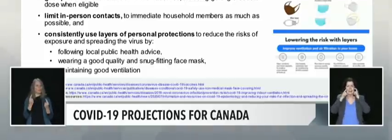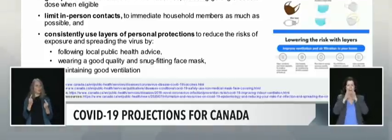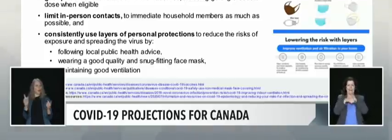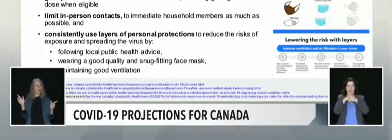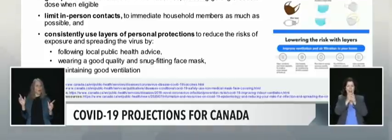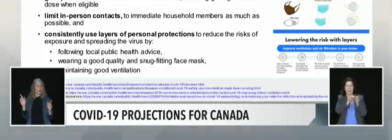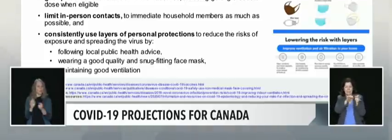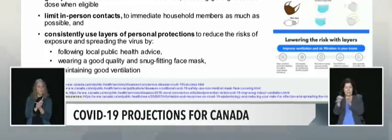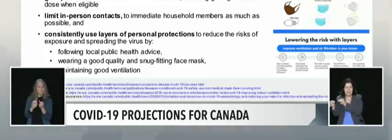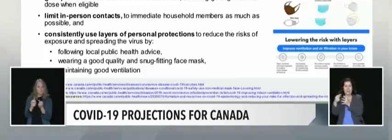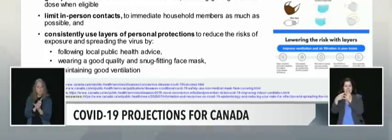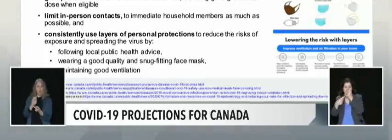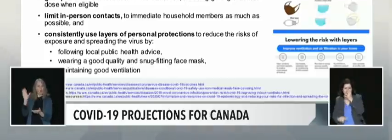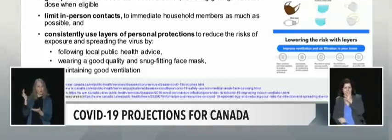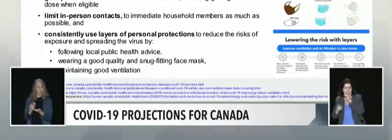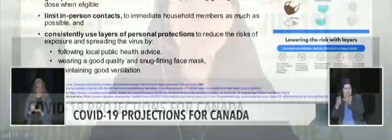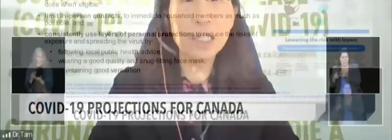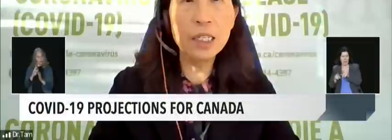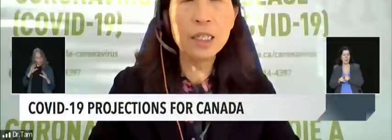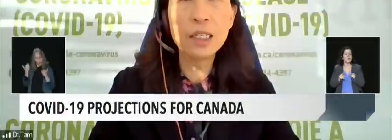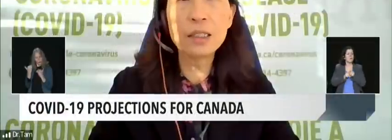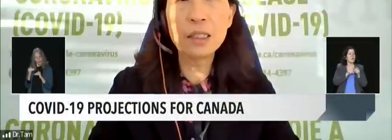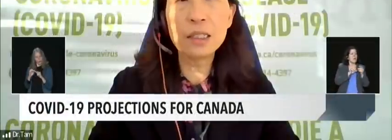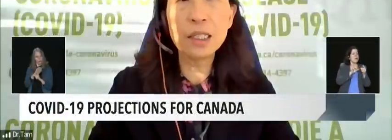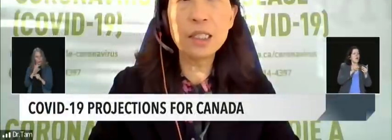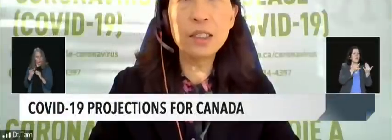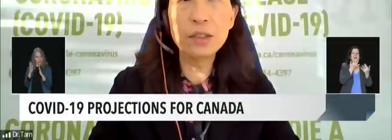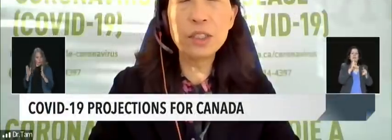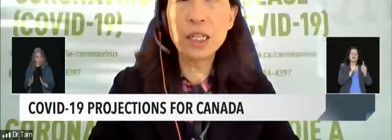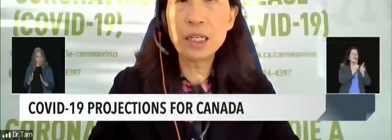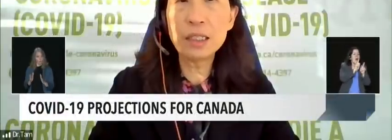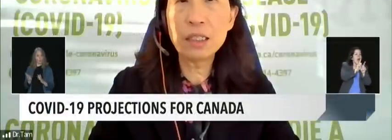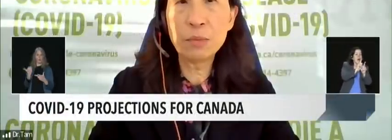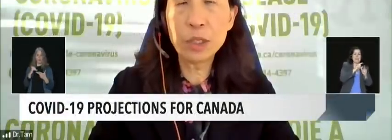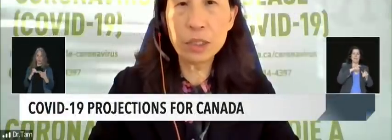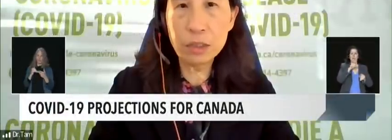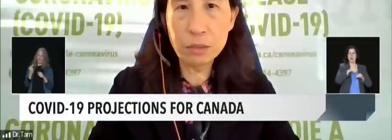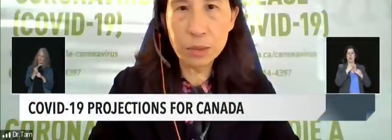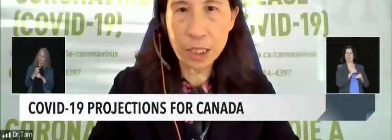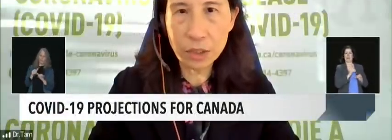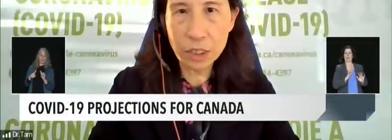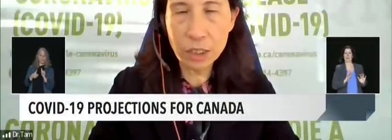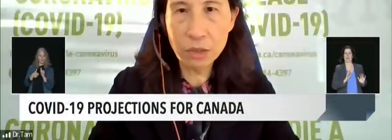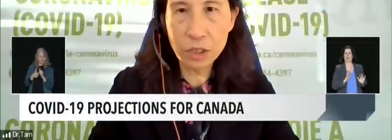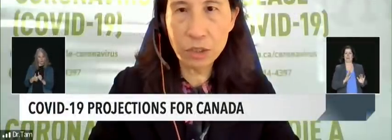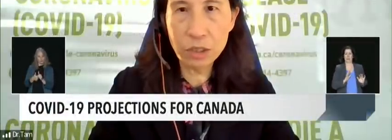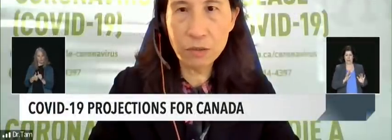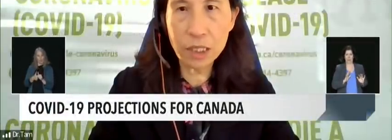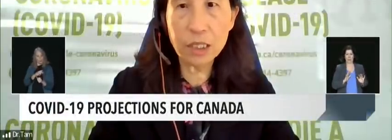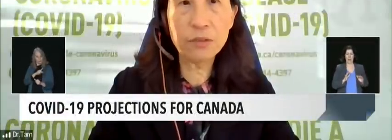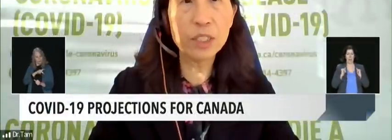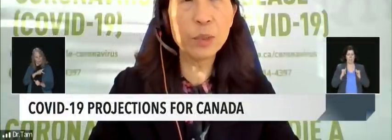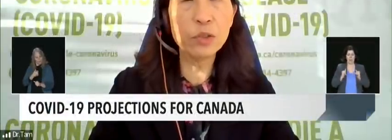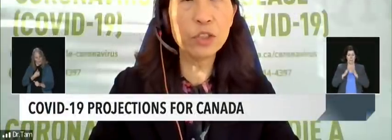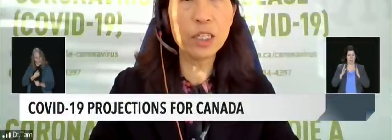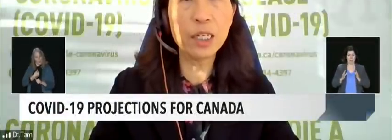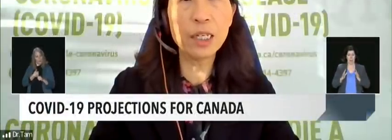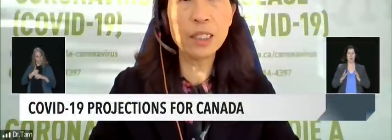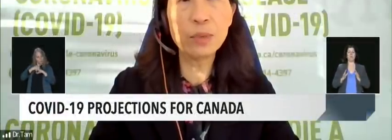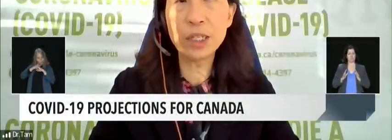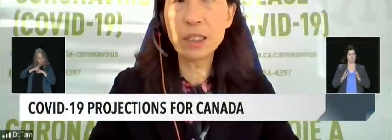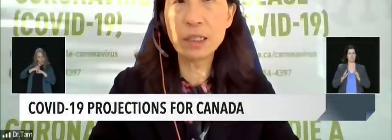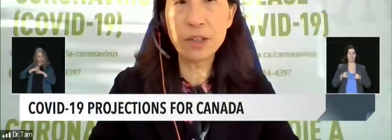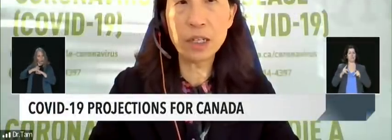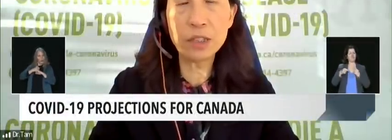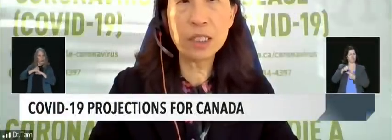household members as much as you can. And thirdly, consistently use layers of personal protection to reduce the risk of exposure